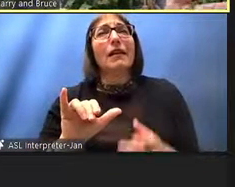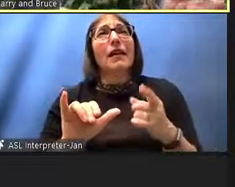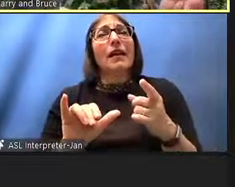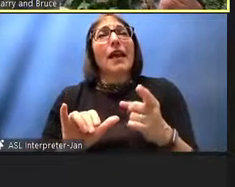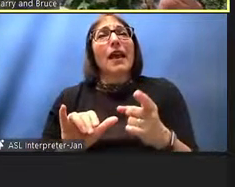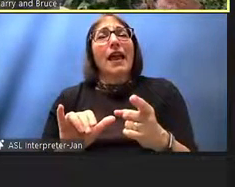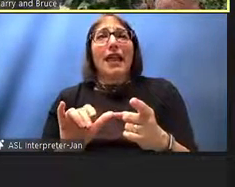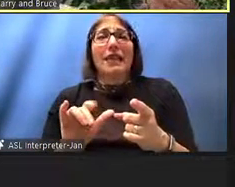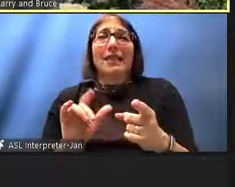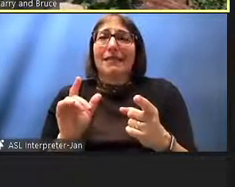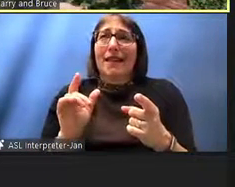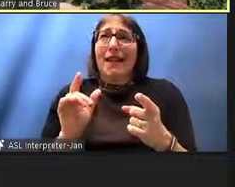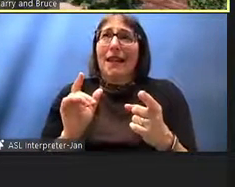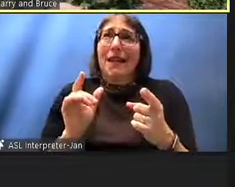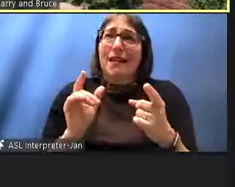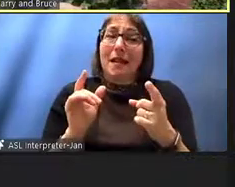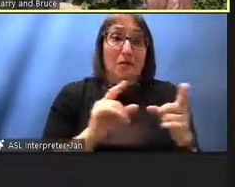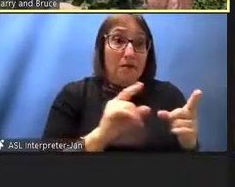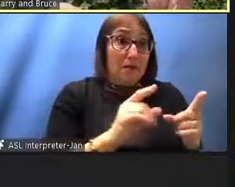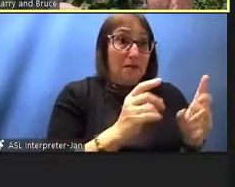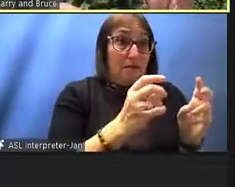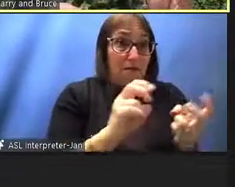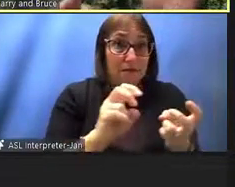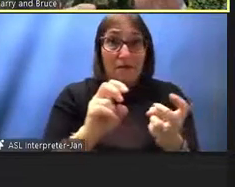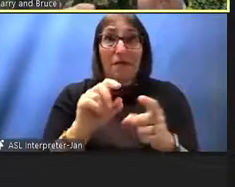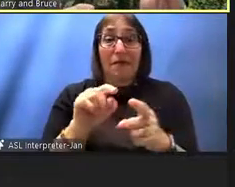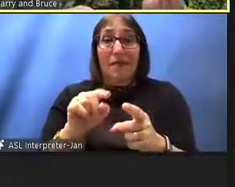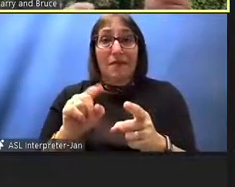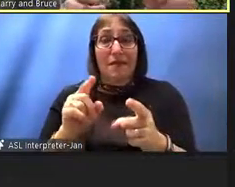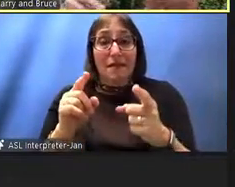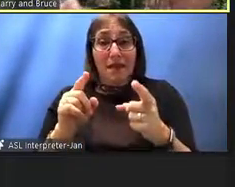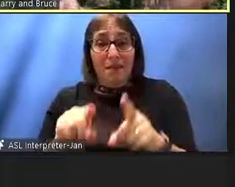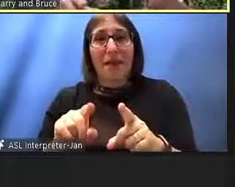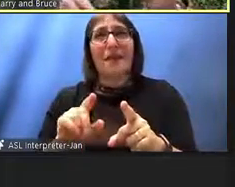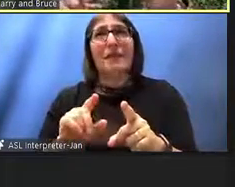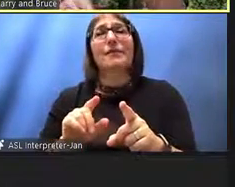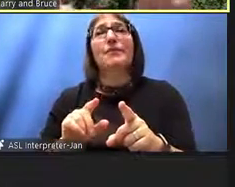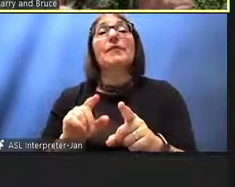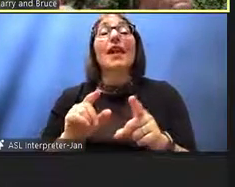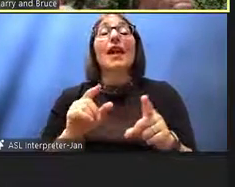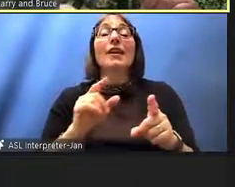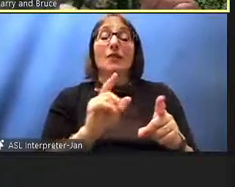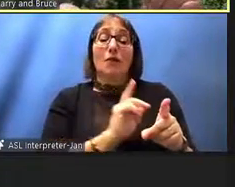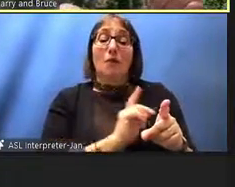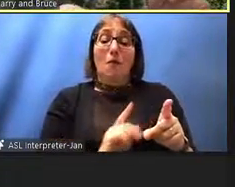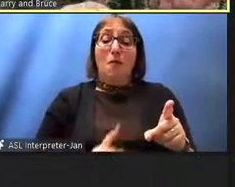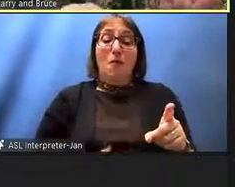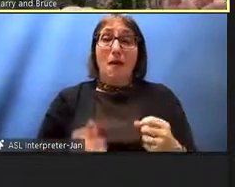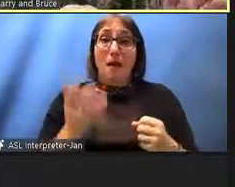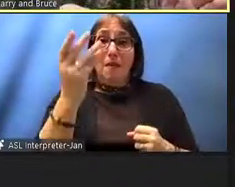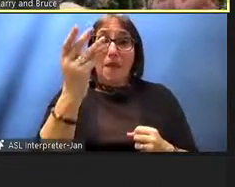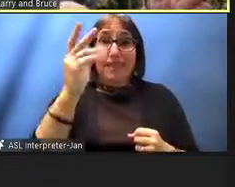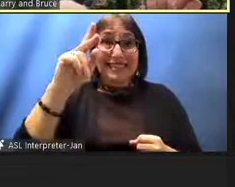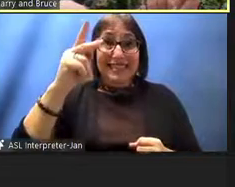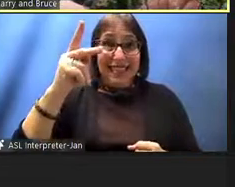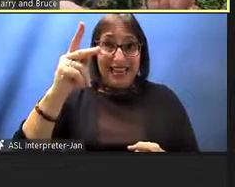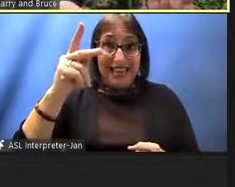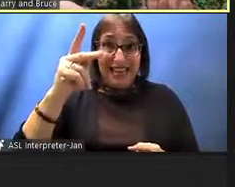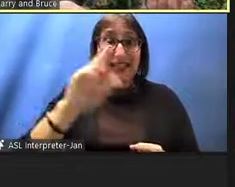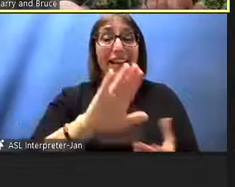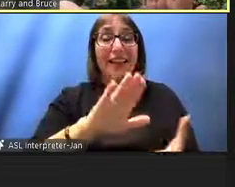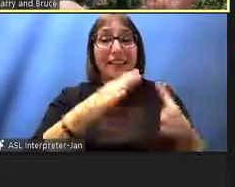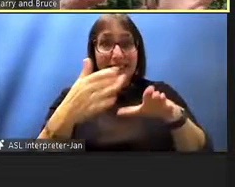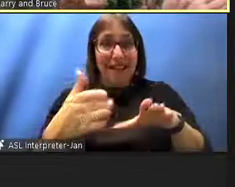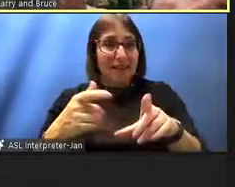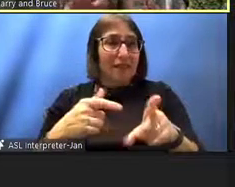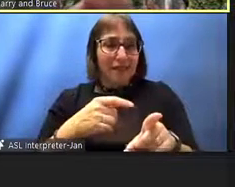the uh the early death of kamehameha ii his eldest son